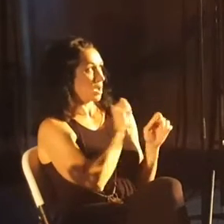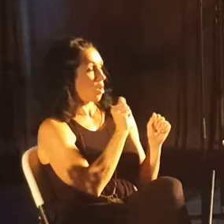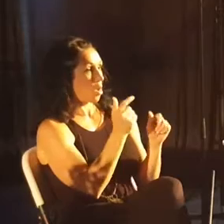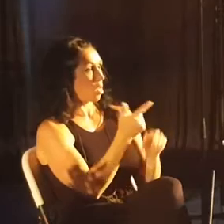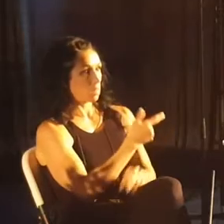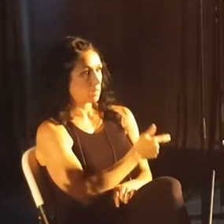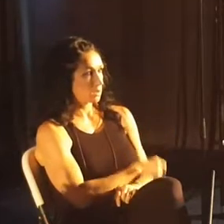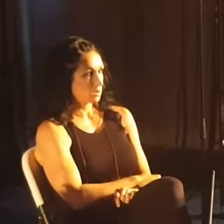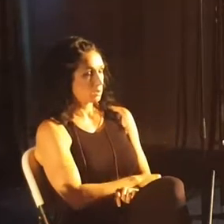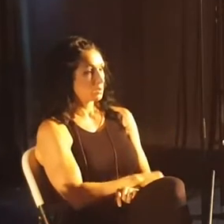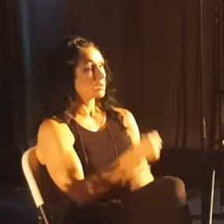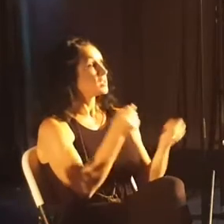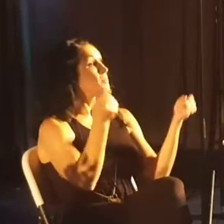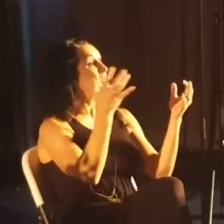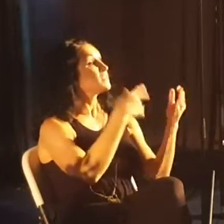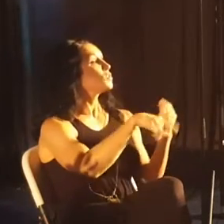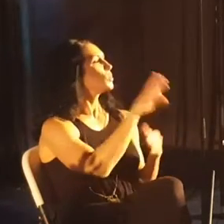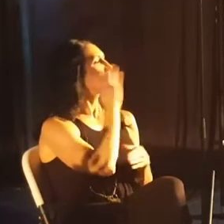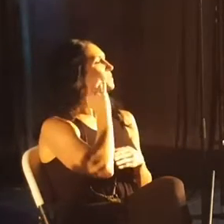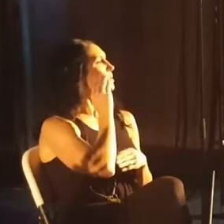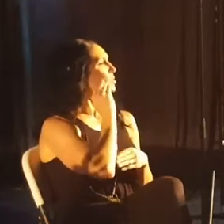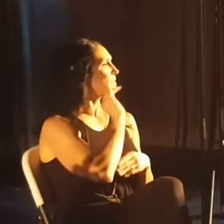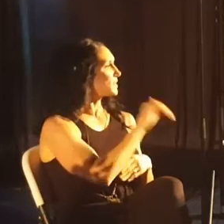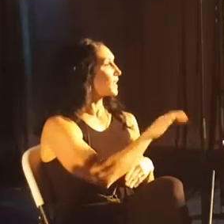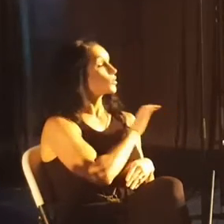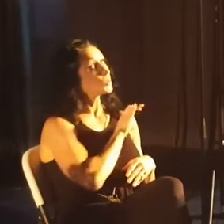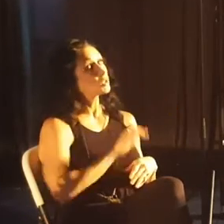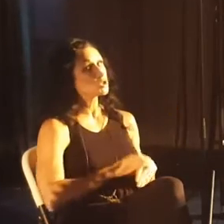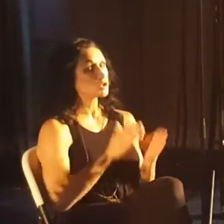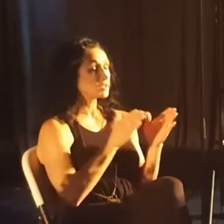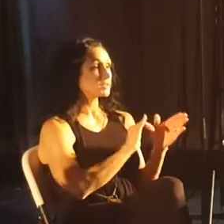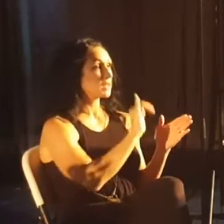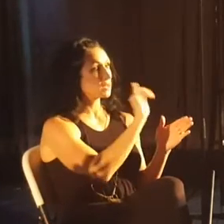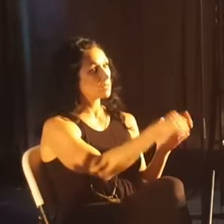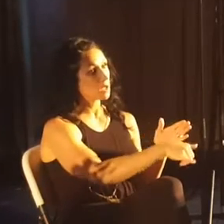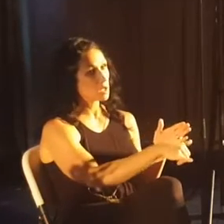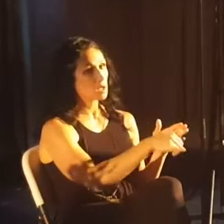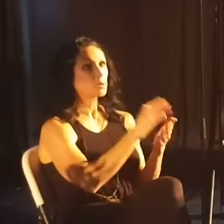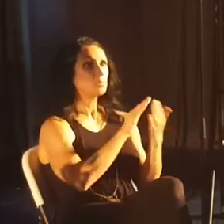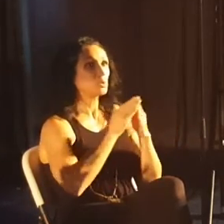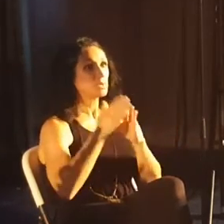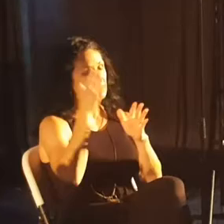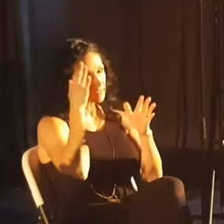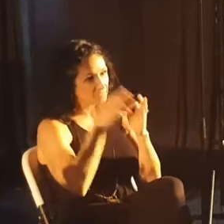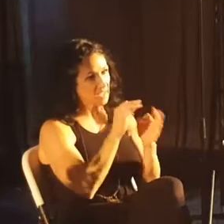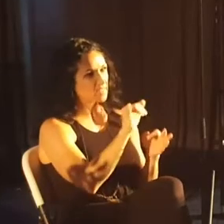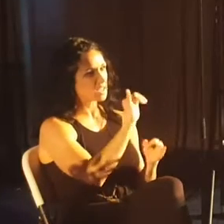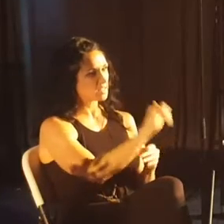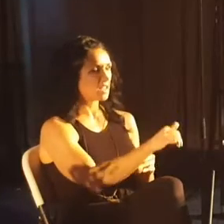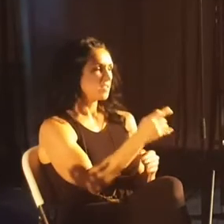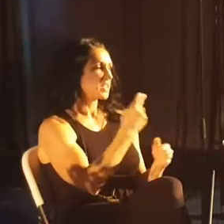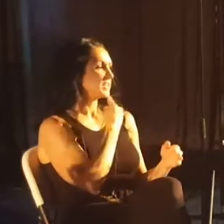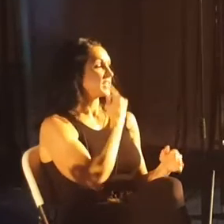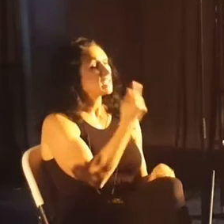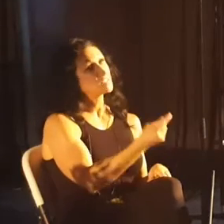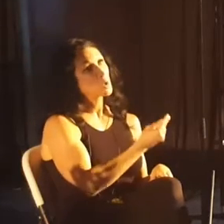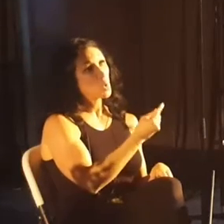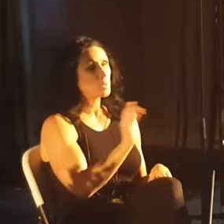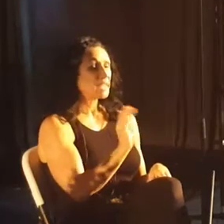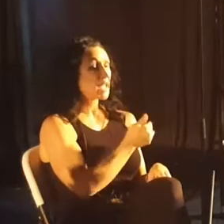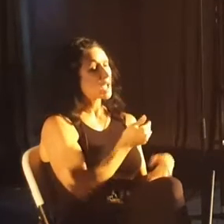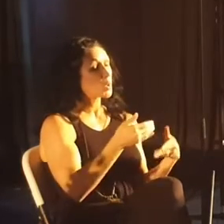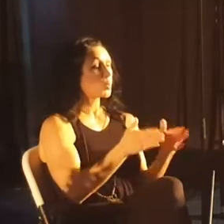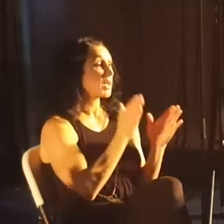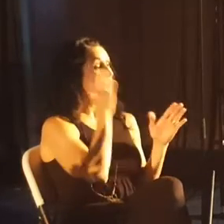Many of you have experienced things like this in church. You've experienced Christians like this. You've experienced communities of faith like this, where they say, it's only our